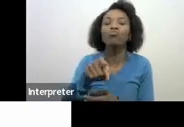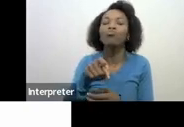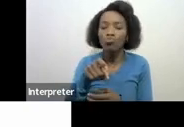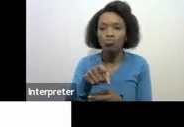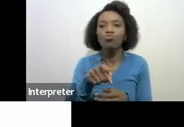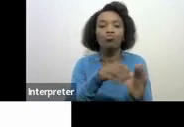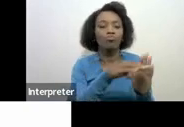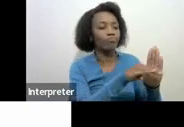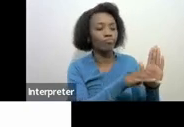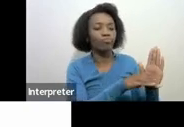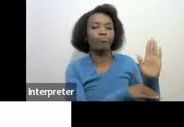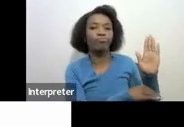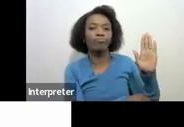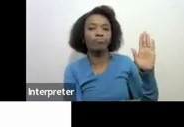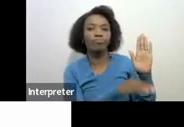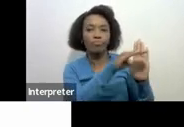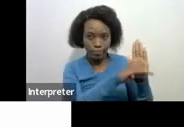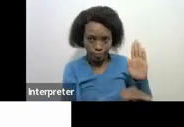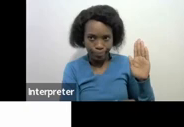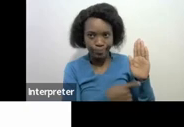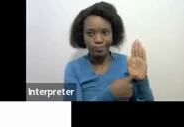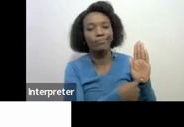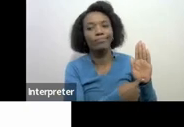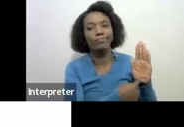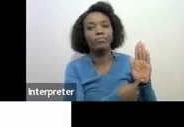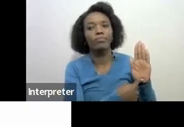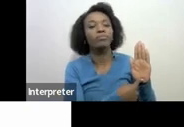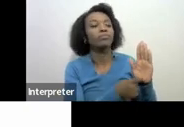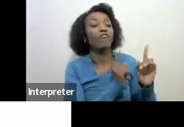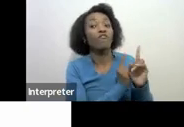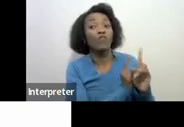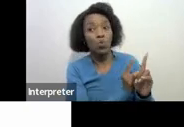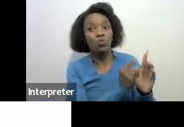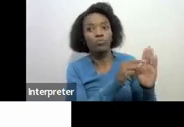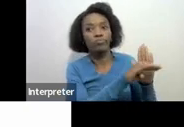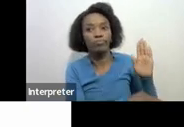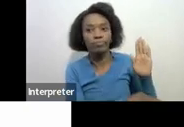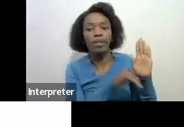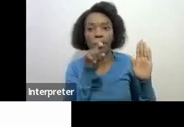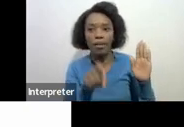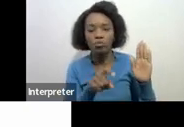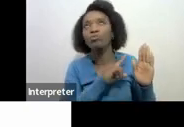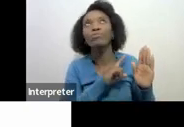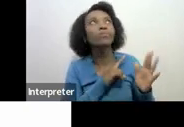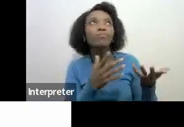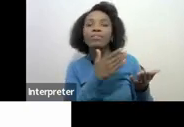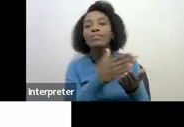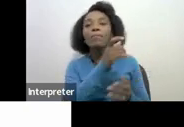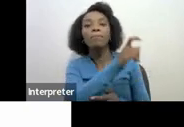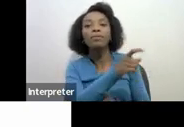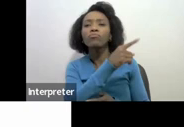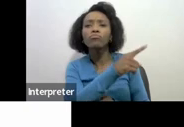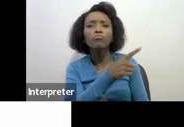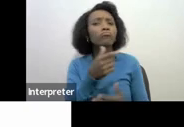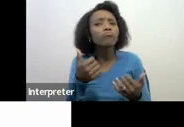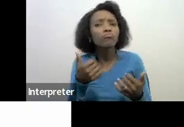pity because we have seen that an individual with good intention wants to make use of the VDP unfortunately that